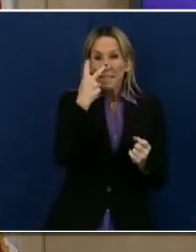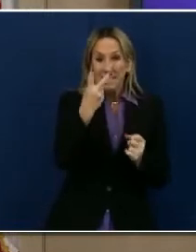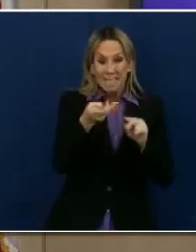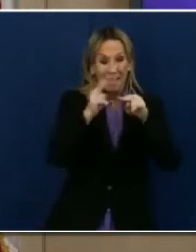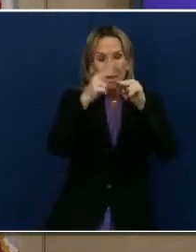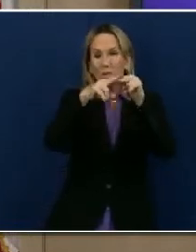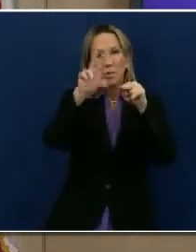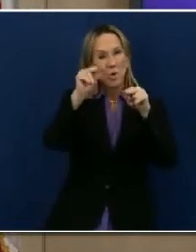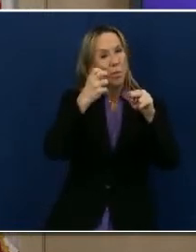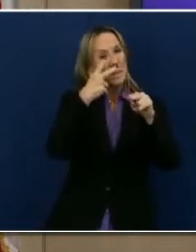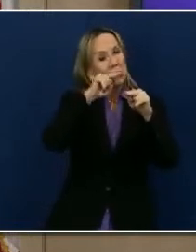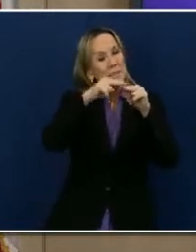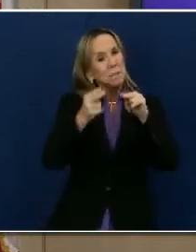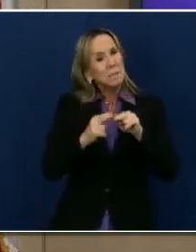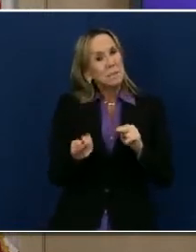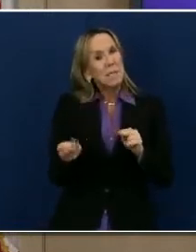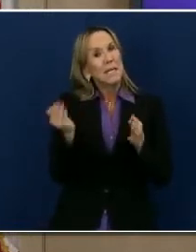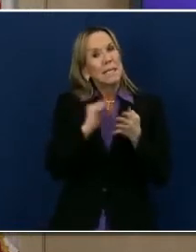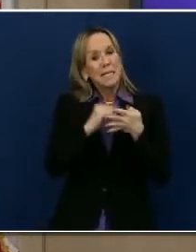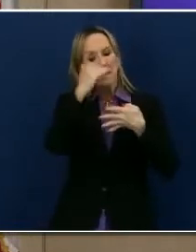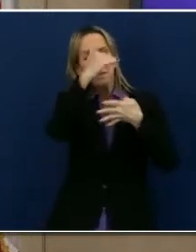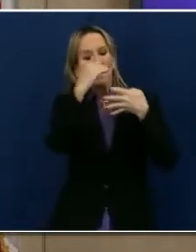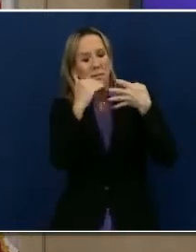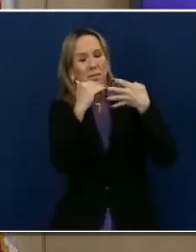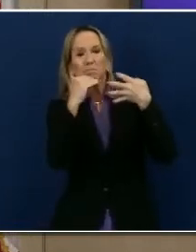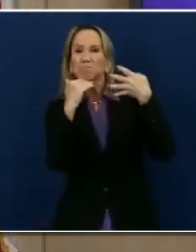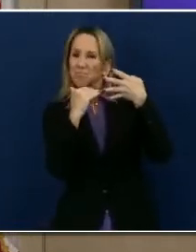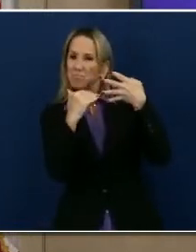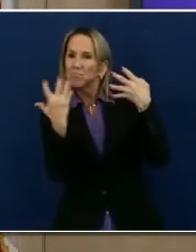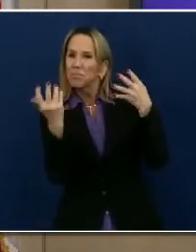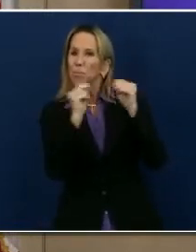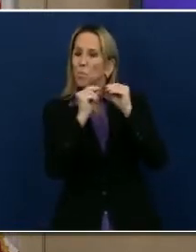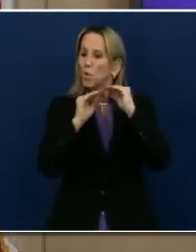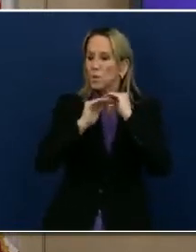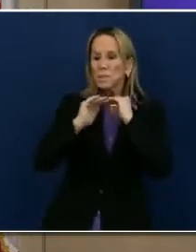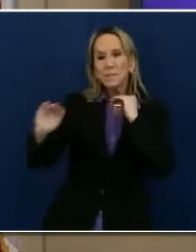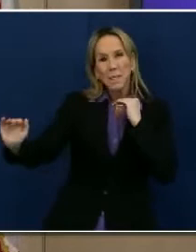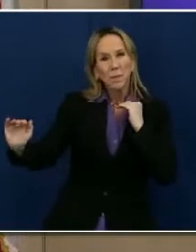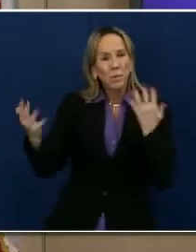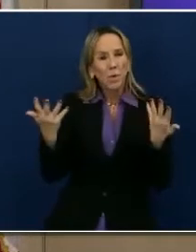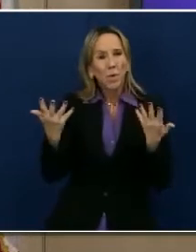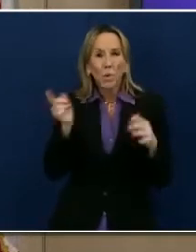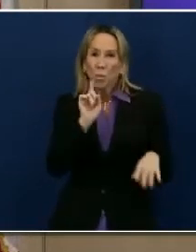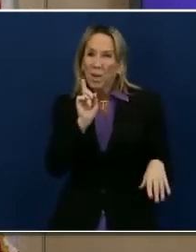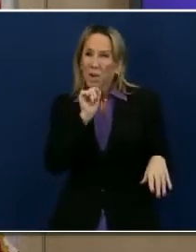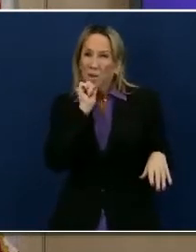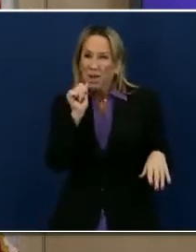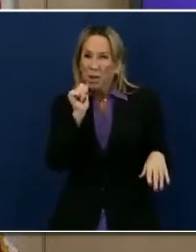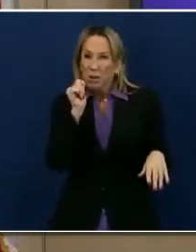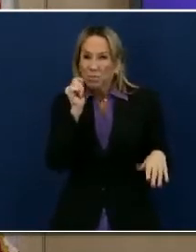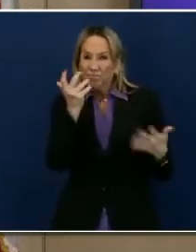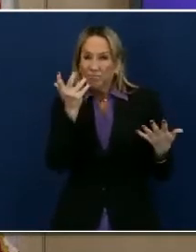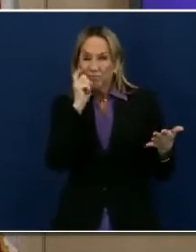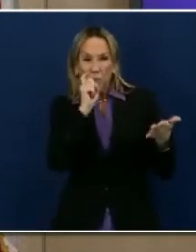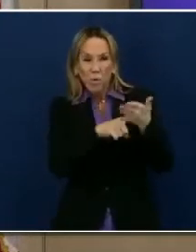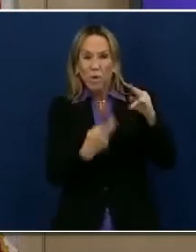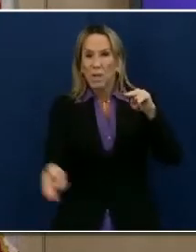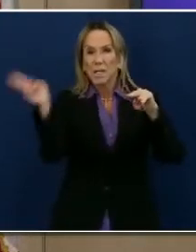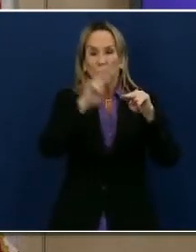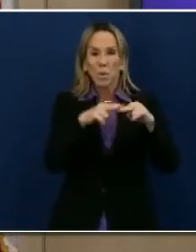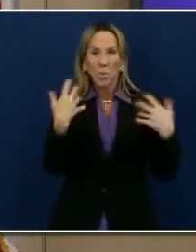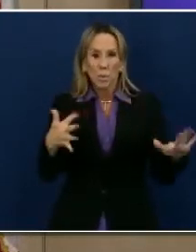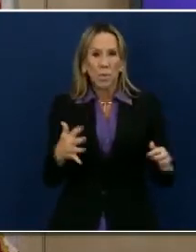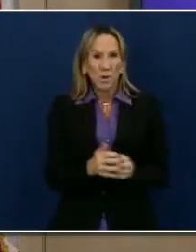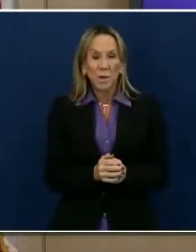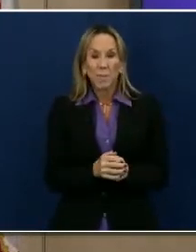and to get us back in a more stable position where we are not seeing increases. We went through the